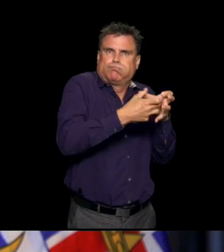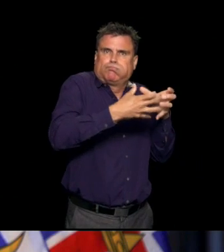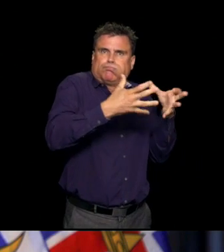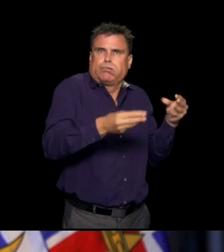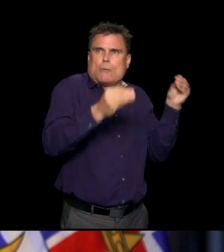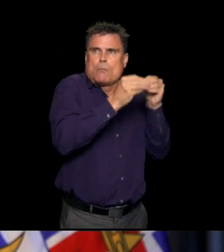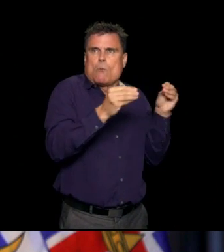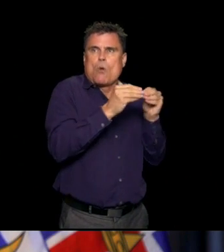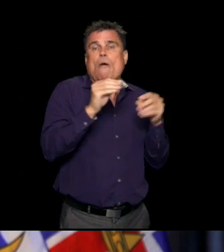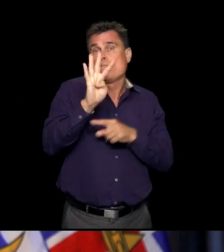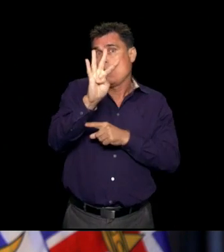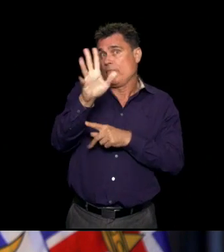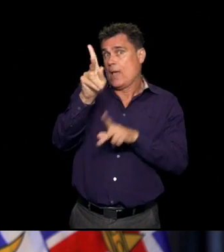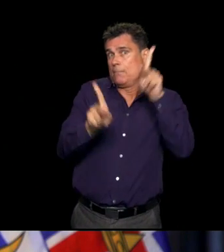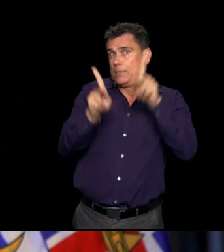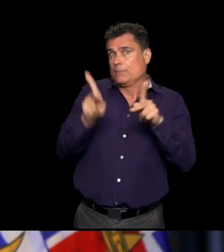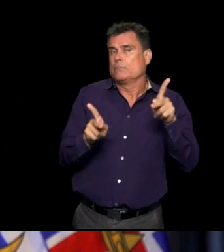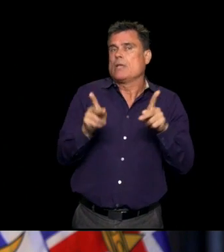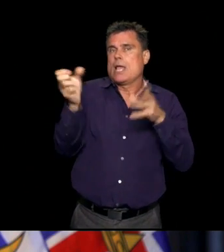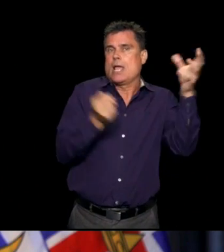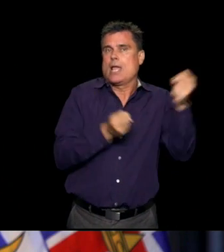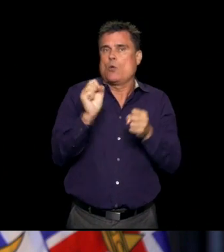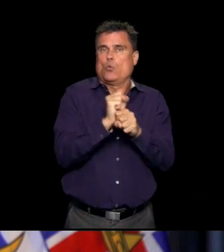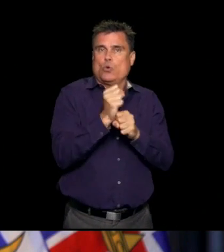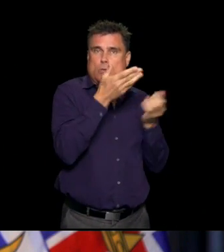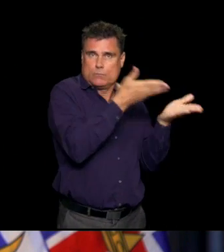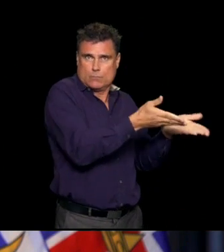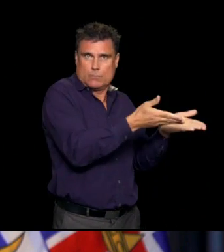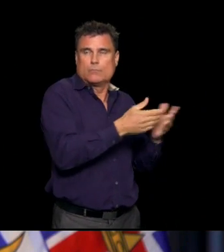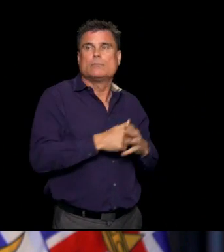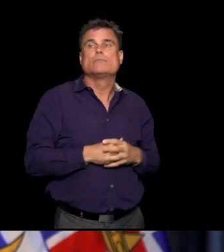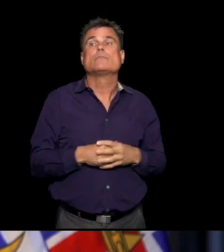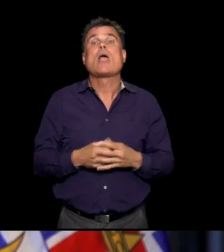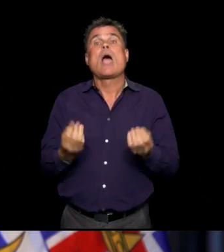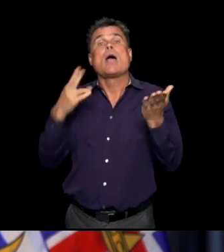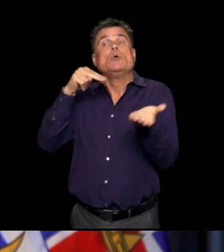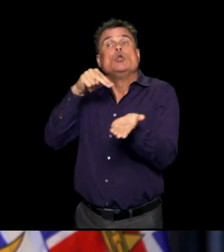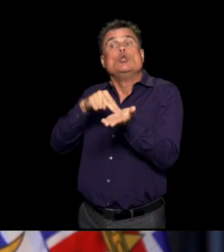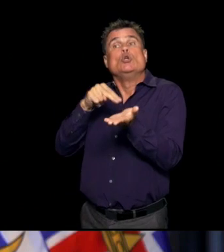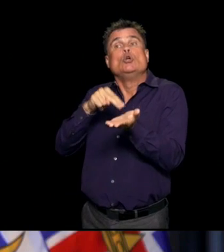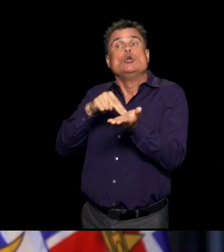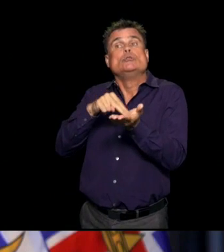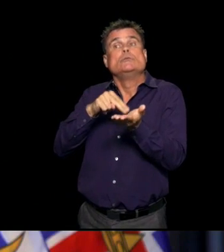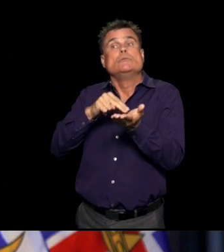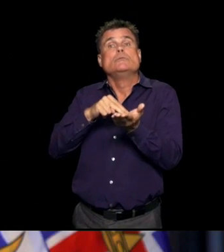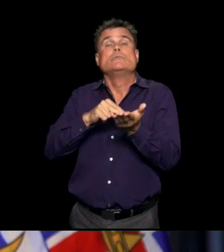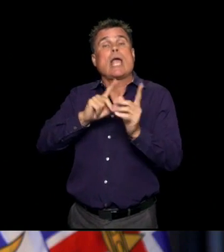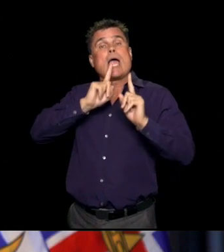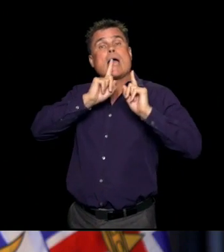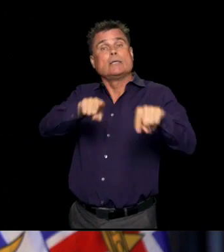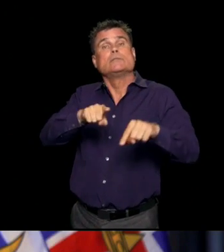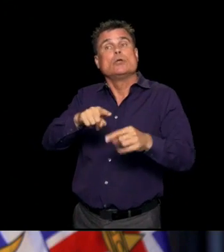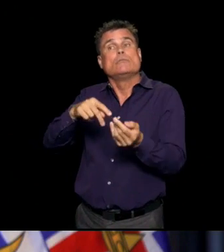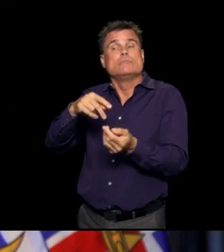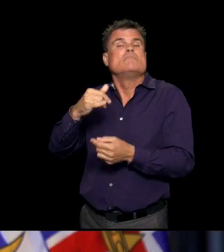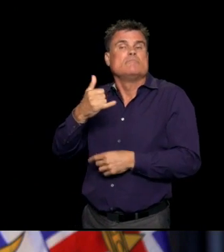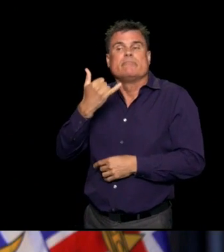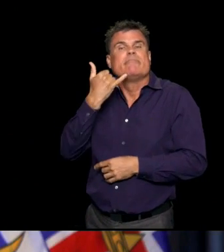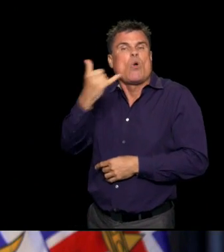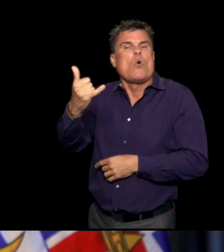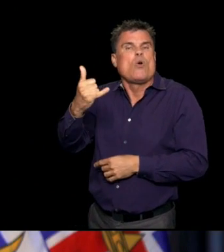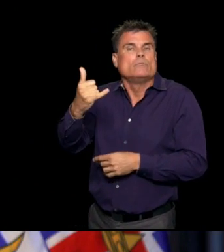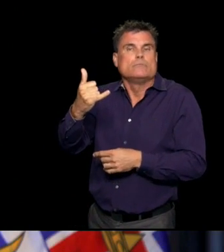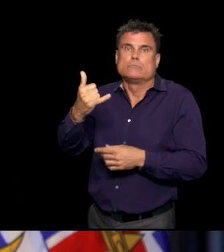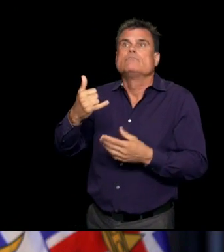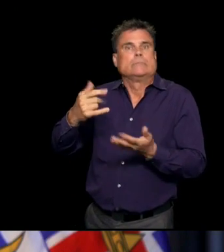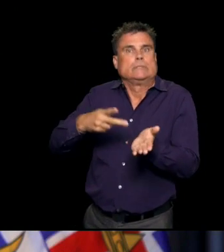45 individuals and recruitment continues. This week, Island Health has more than doubled the number of nurses answering calls and will have